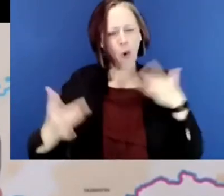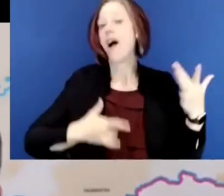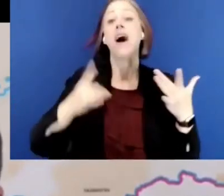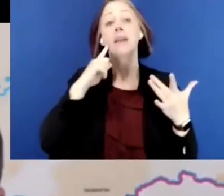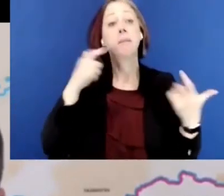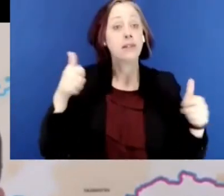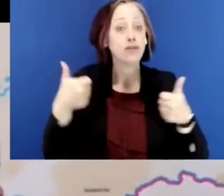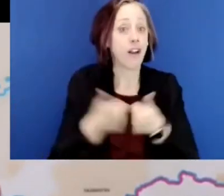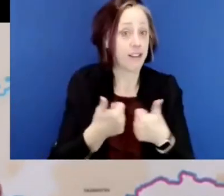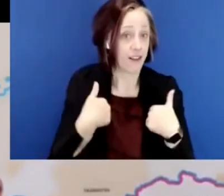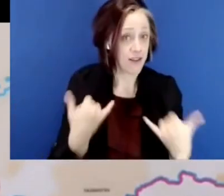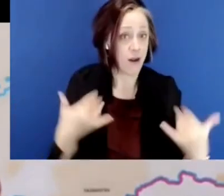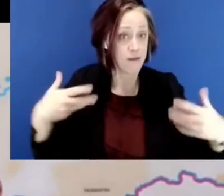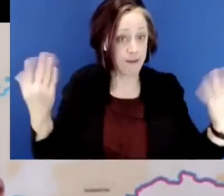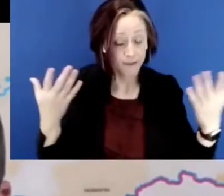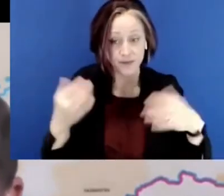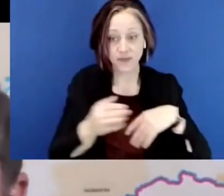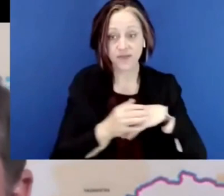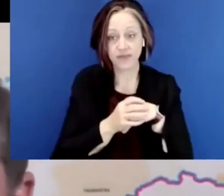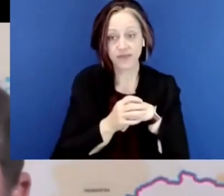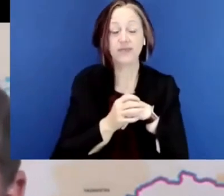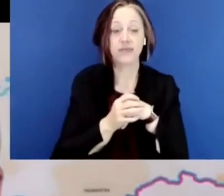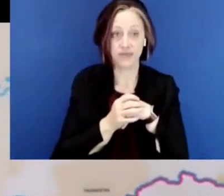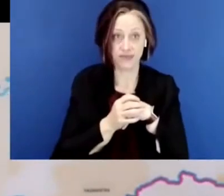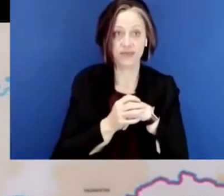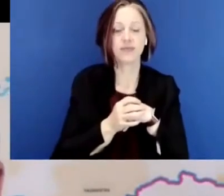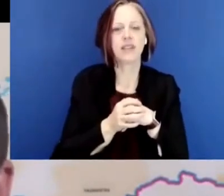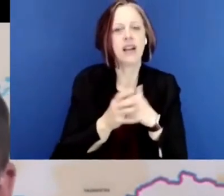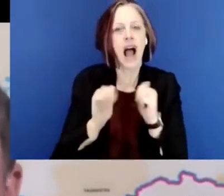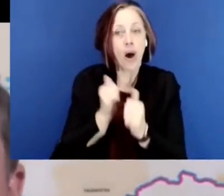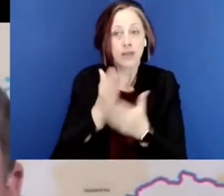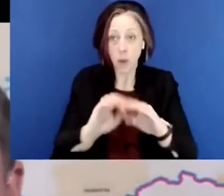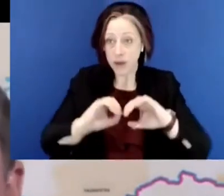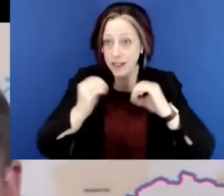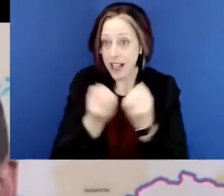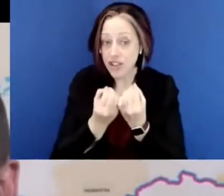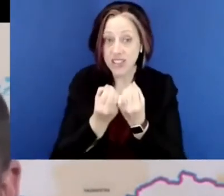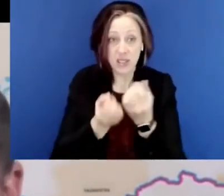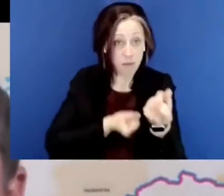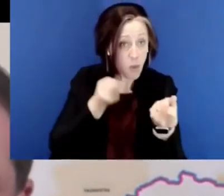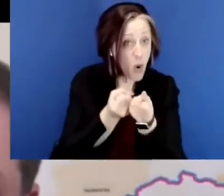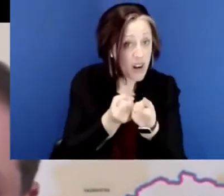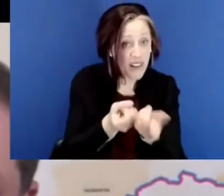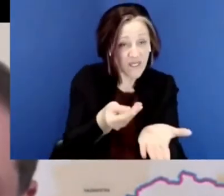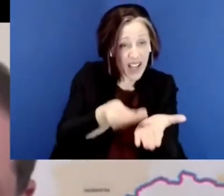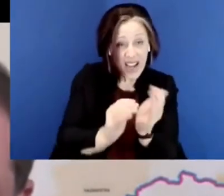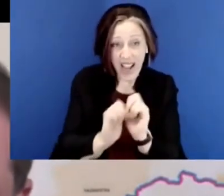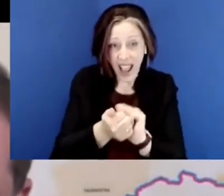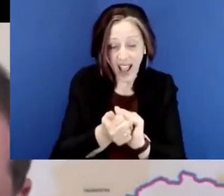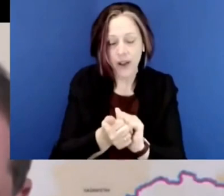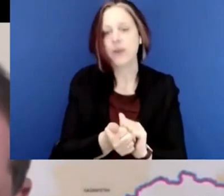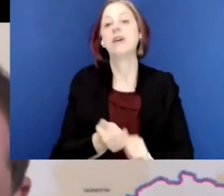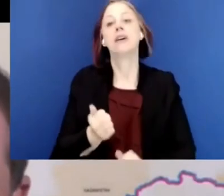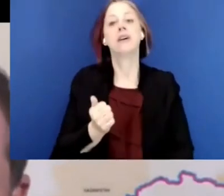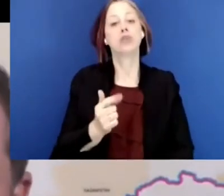exciting. I think one of the challenges what we're going to have is, is that, um, how some of these organizations are funded and